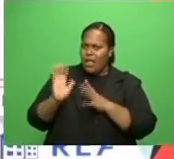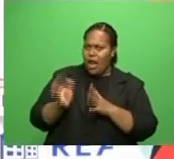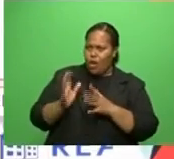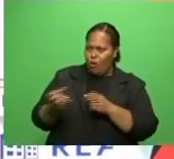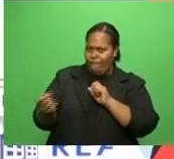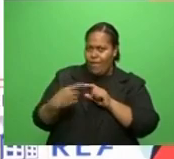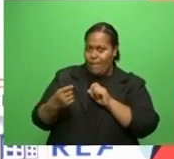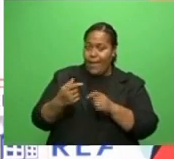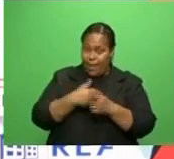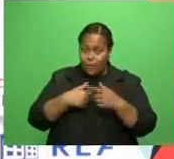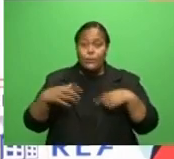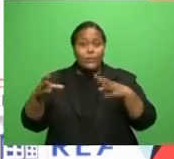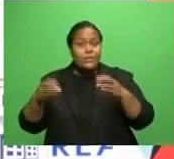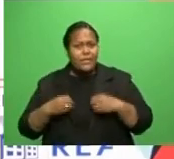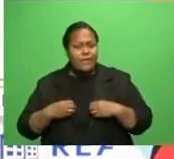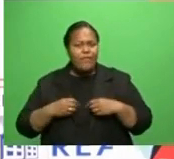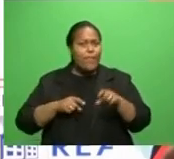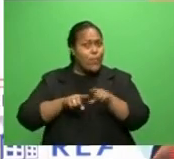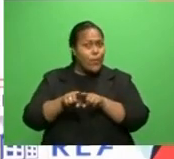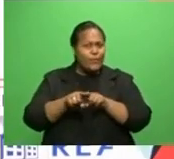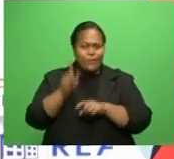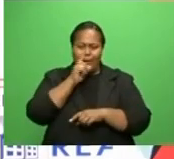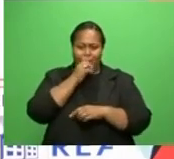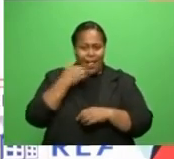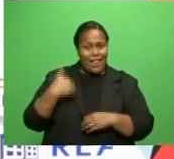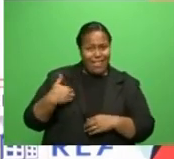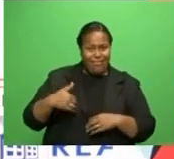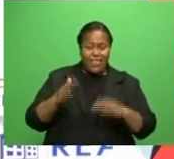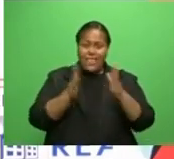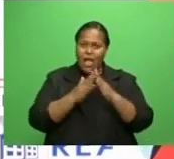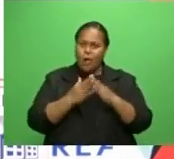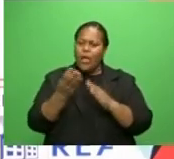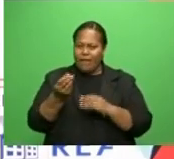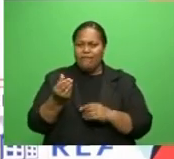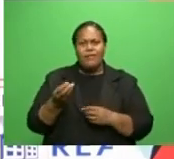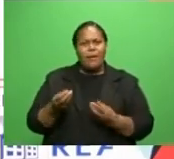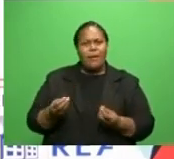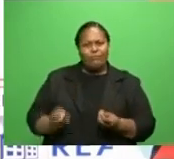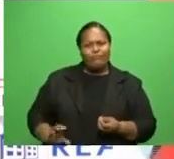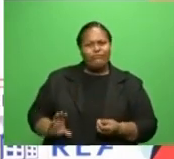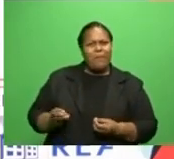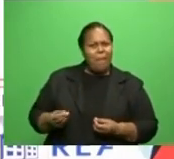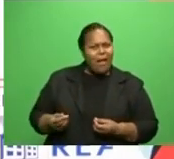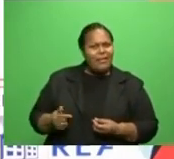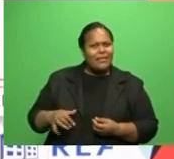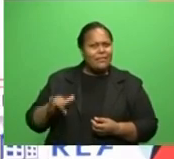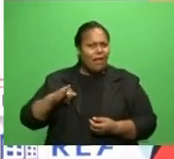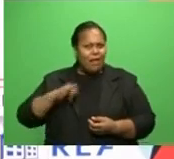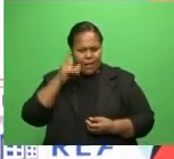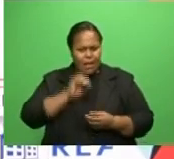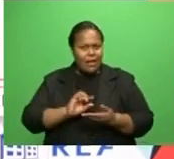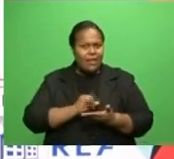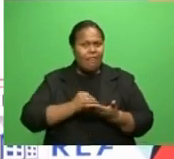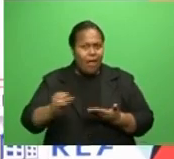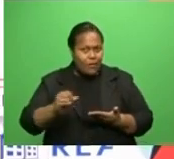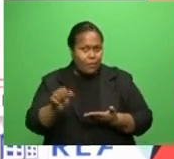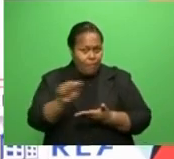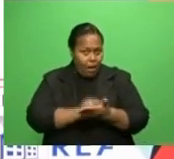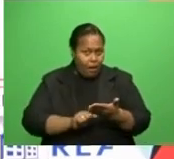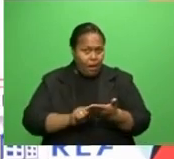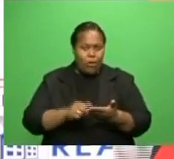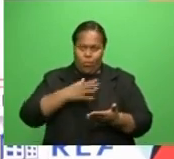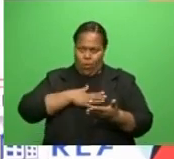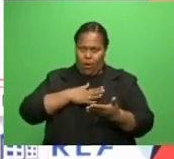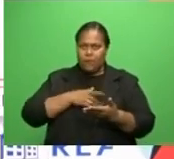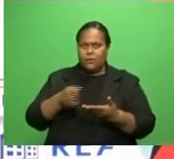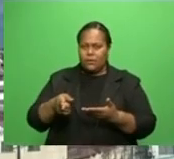reason. So a lot of people in town who have some money that they can invest, they were looking at alternatives where they could either